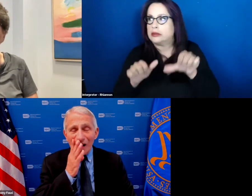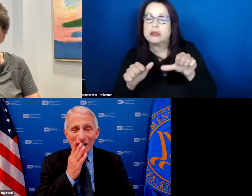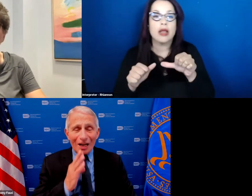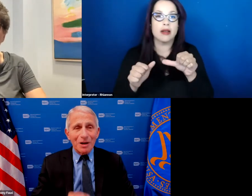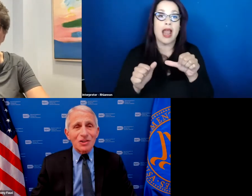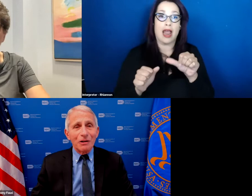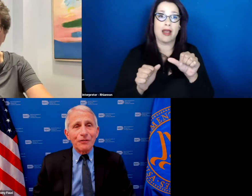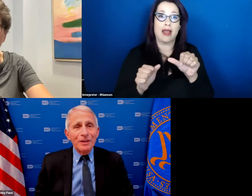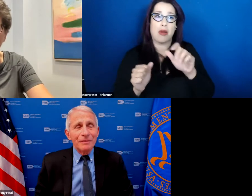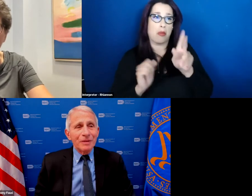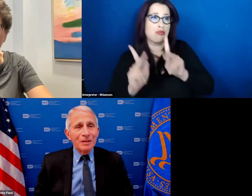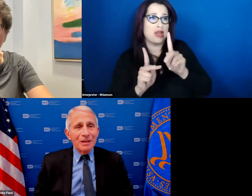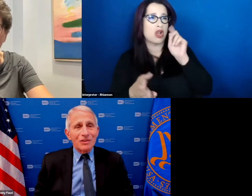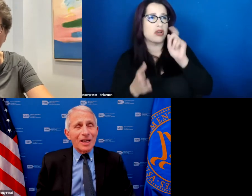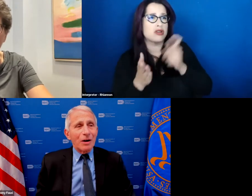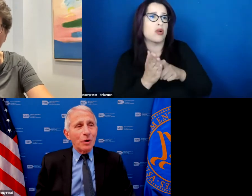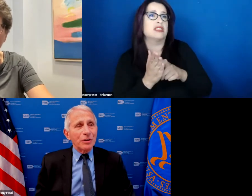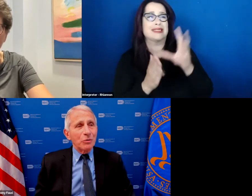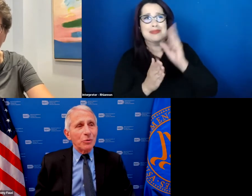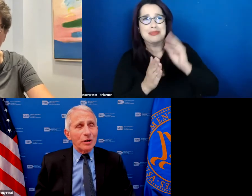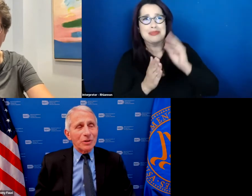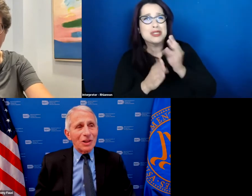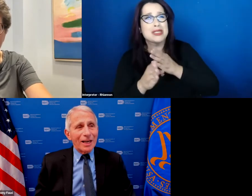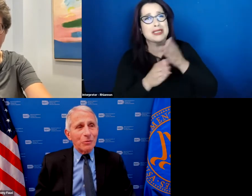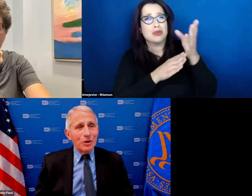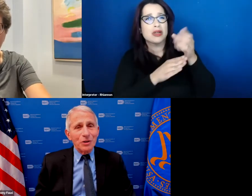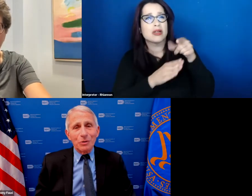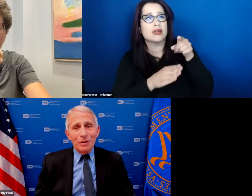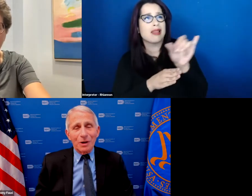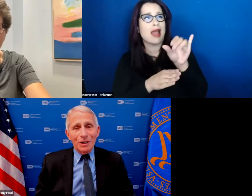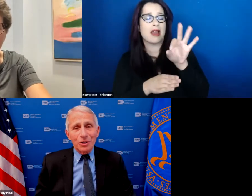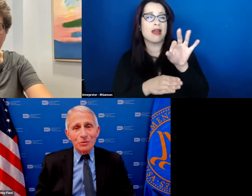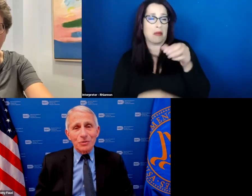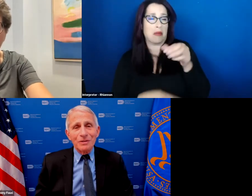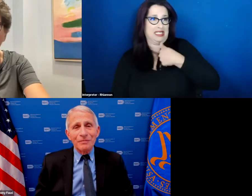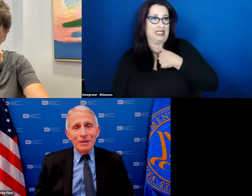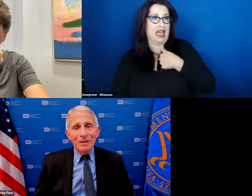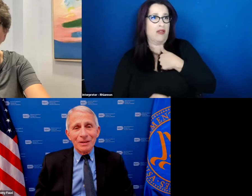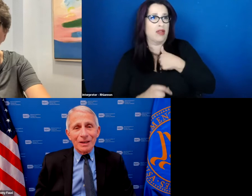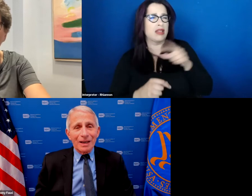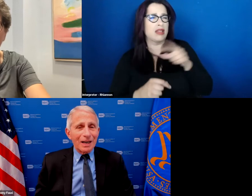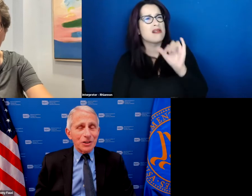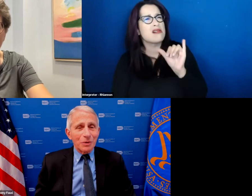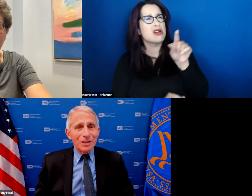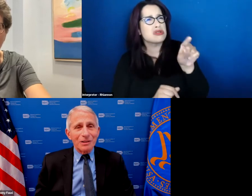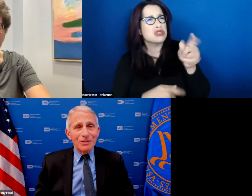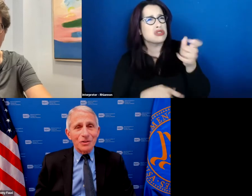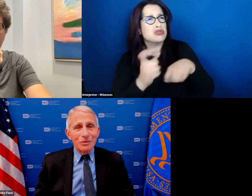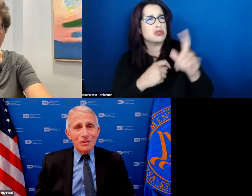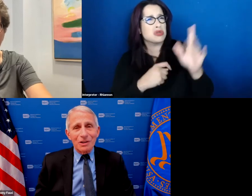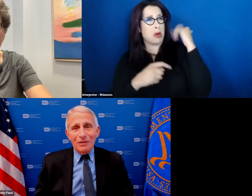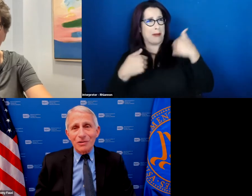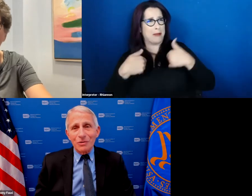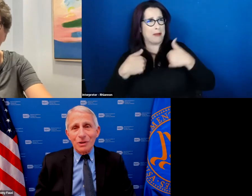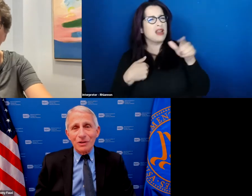for a while like myself and say i wonder what it was like when you were in my shoes and i just want to tell the